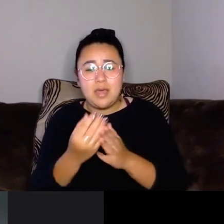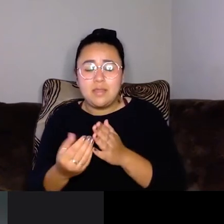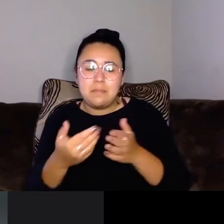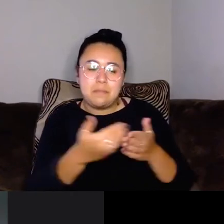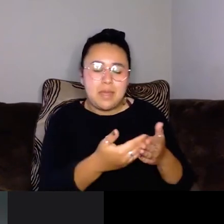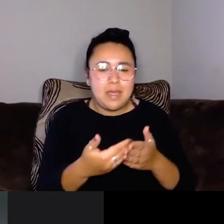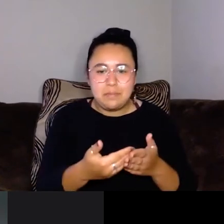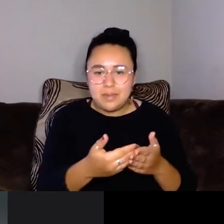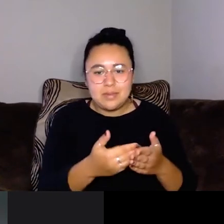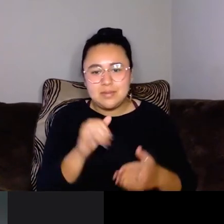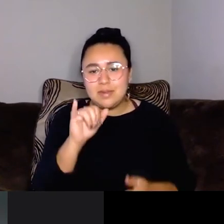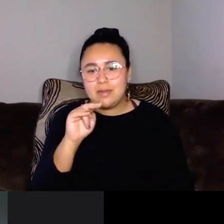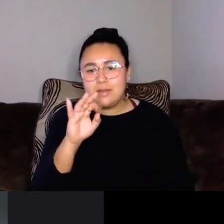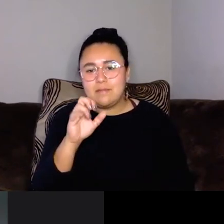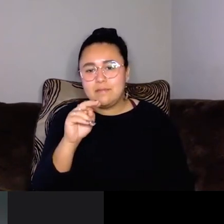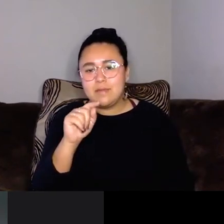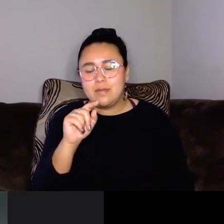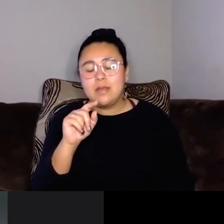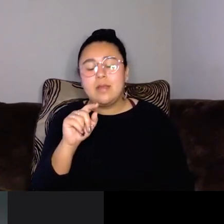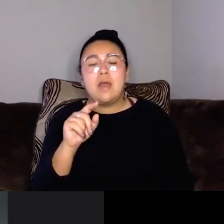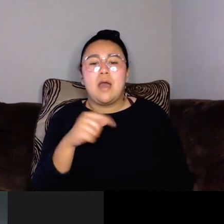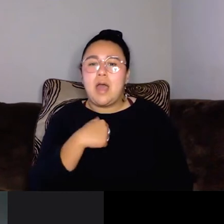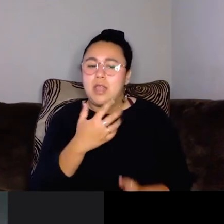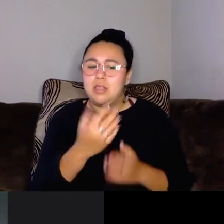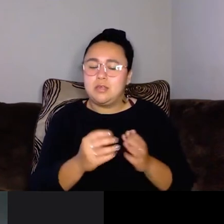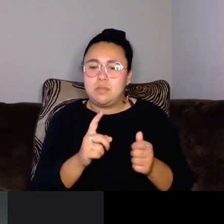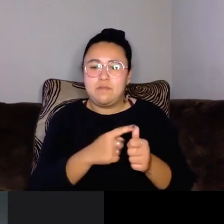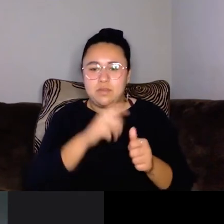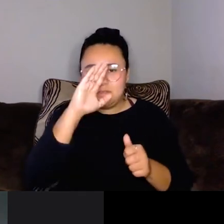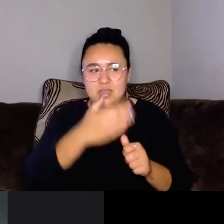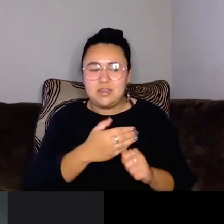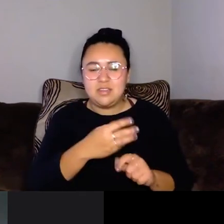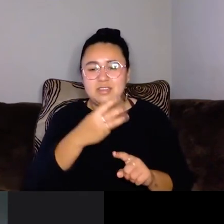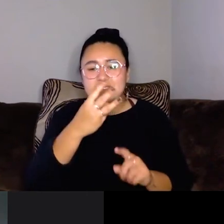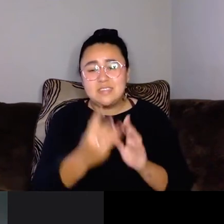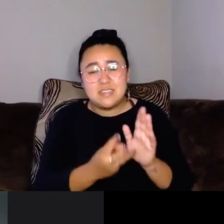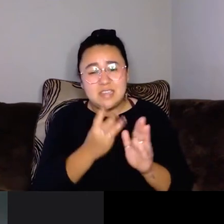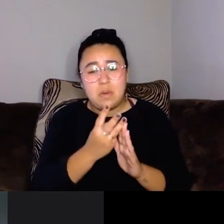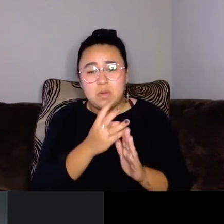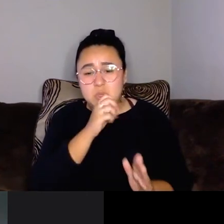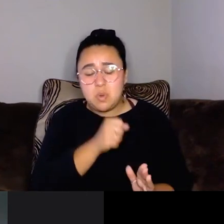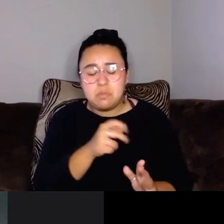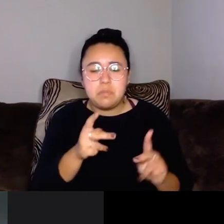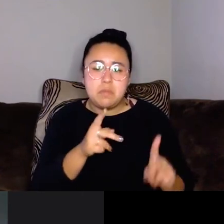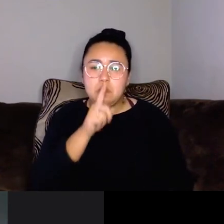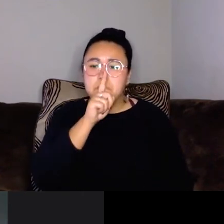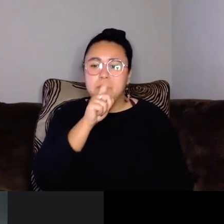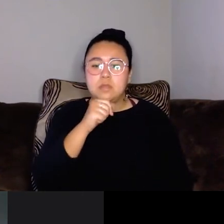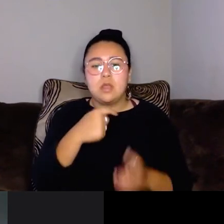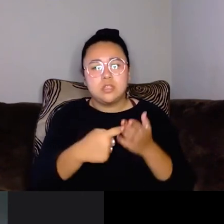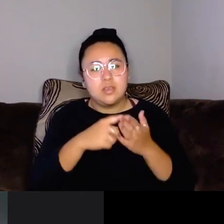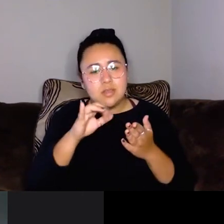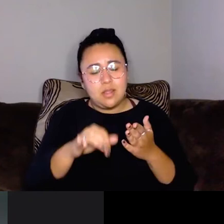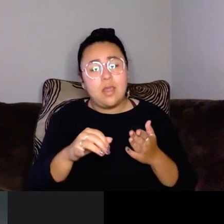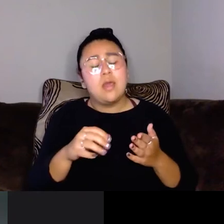because I lost my first son when he was six hours old. And I realized that, that people don't talk about that a lot. So those, those things